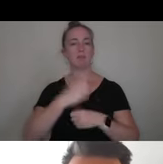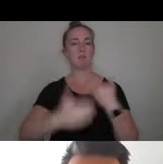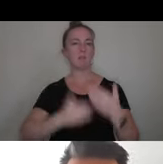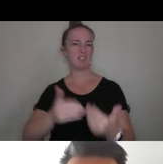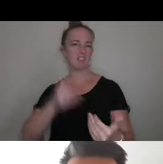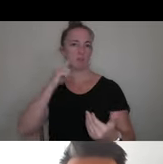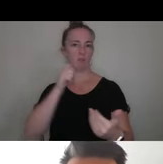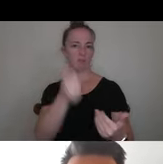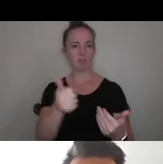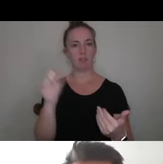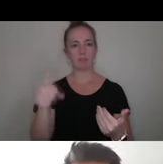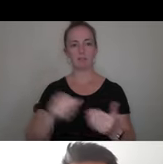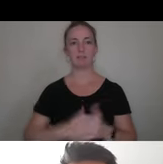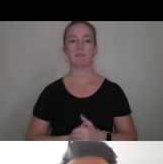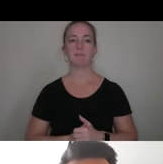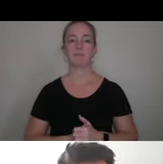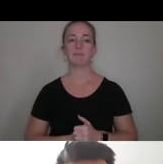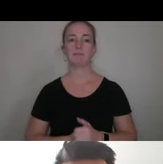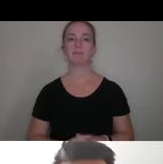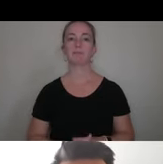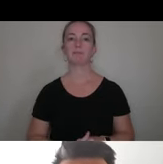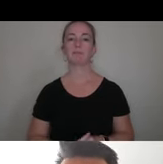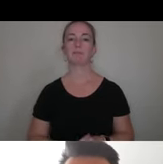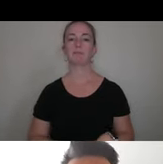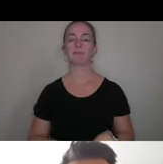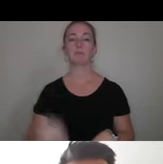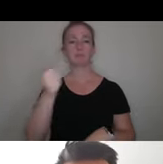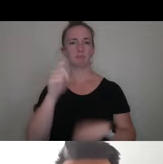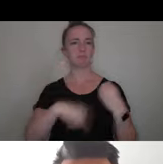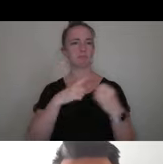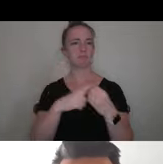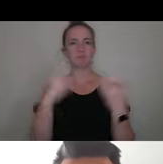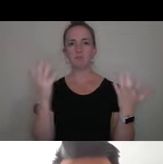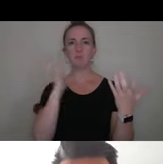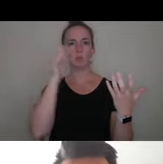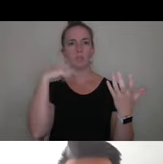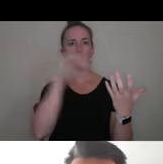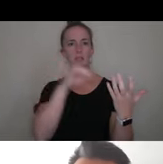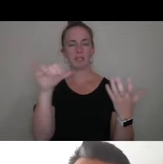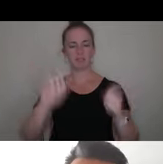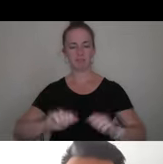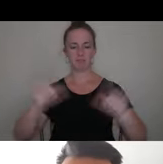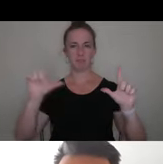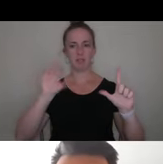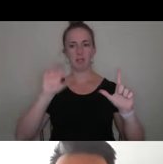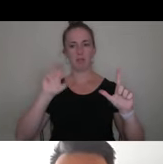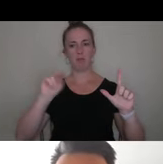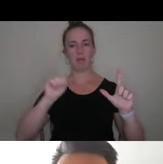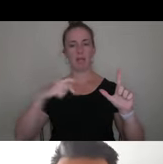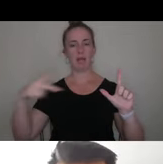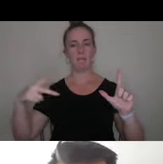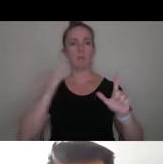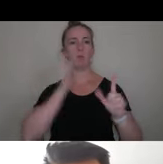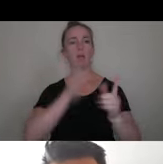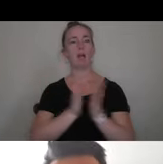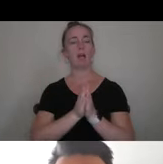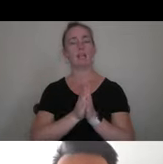on yourself. A little bit about what it's going to look like when you get into the Common App. You will be asked to select an